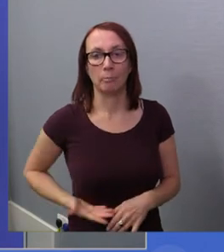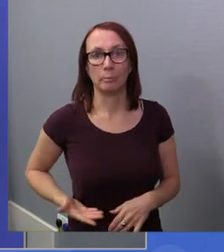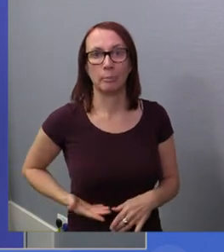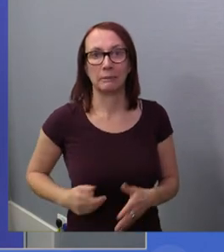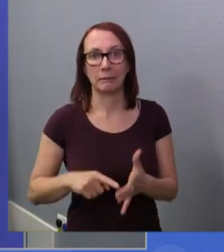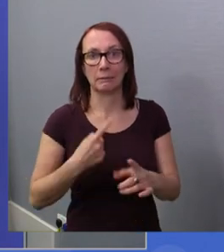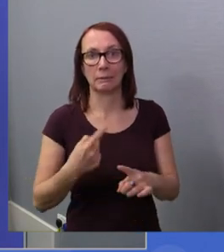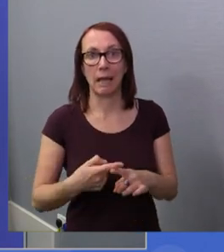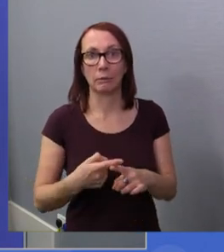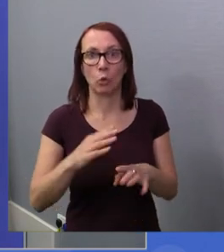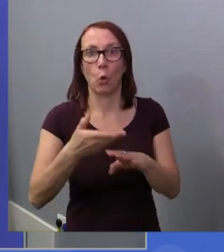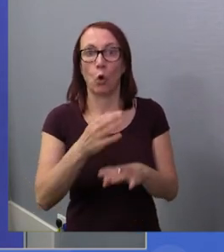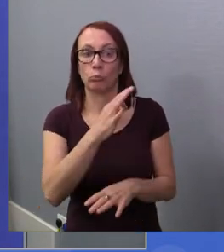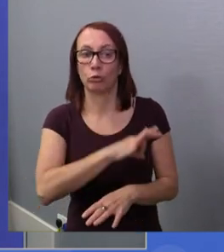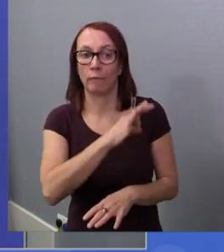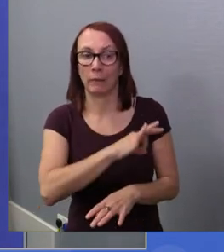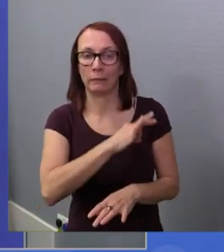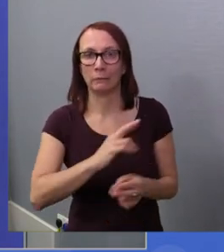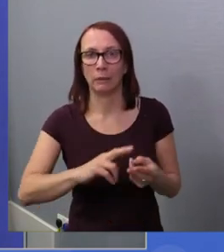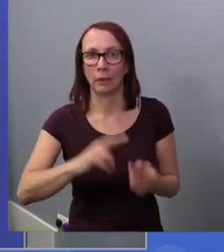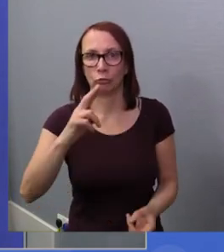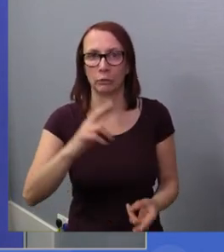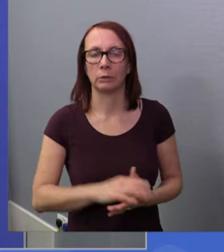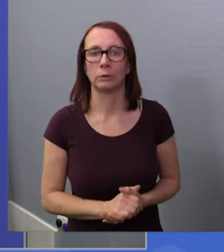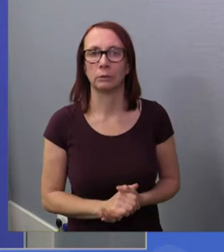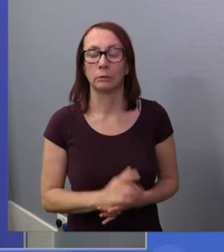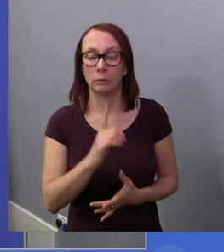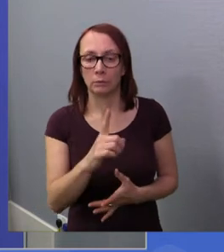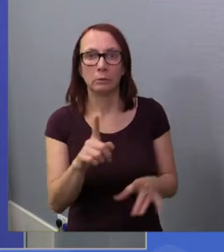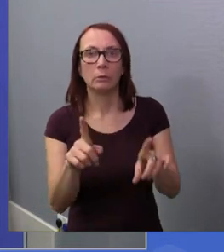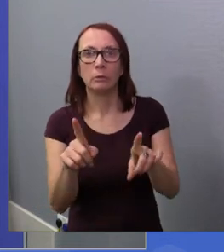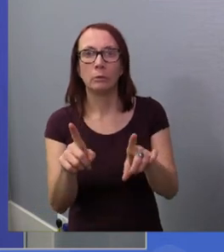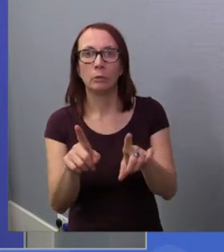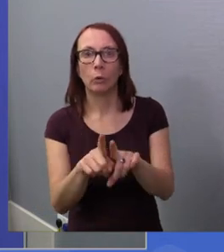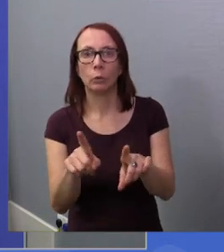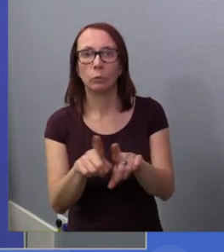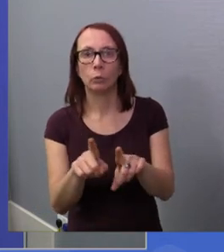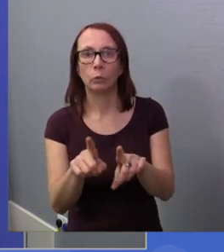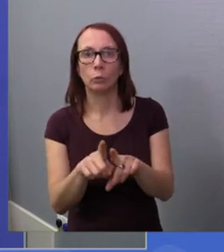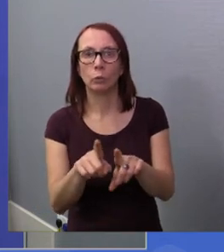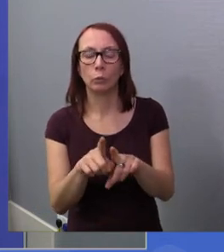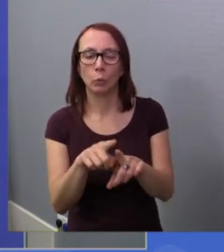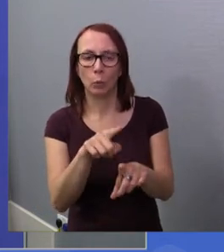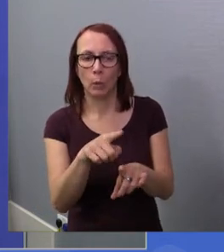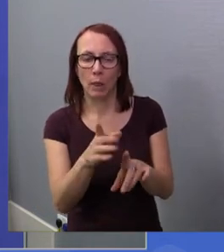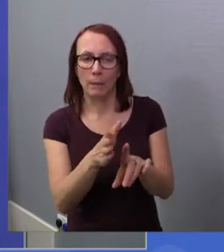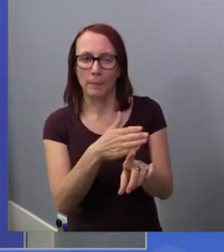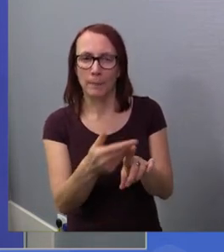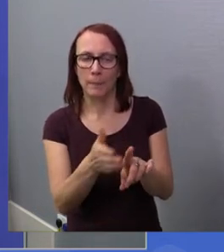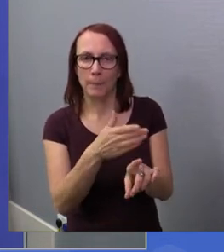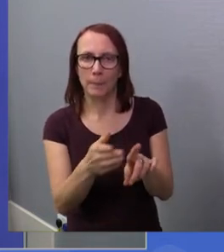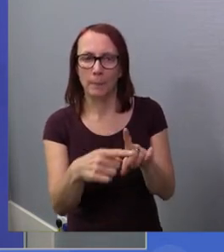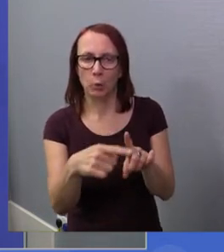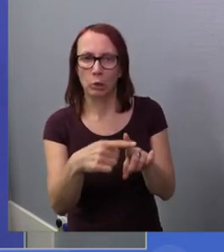on profits, but we would also give incentives to